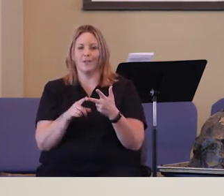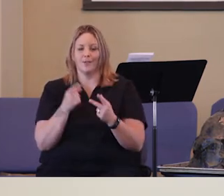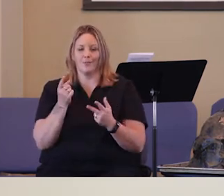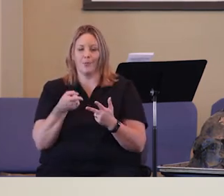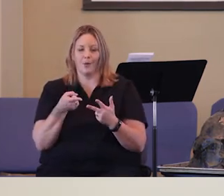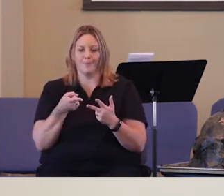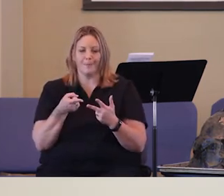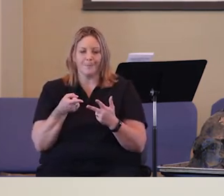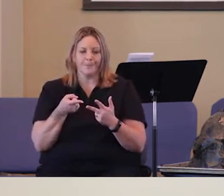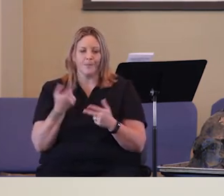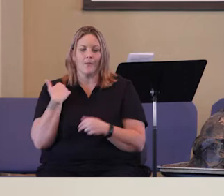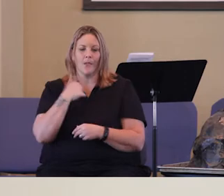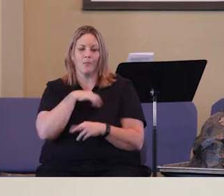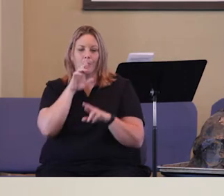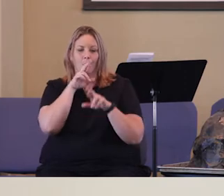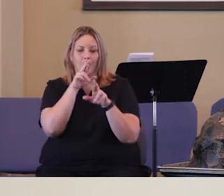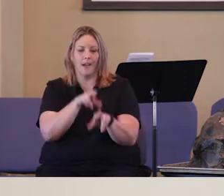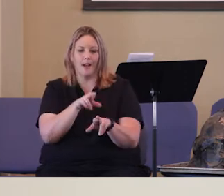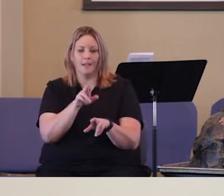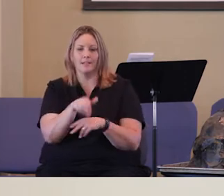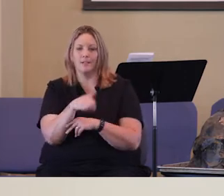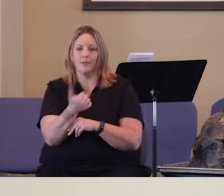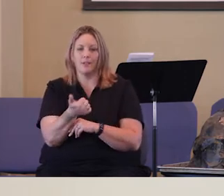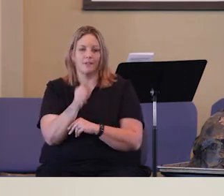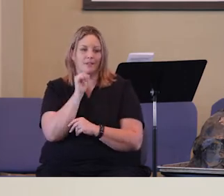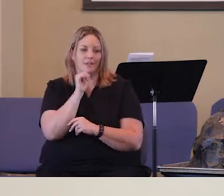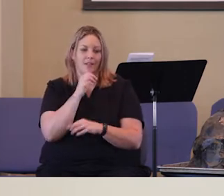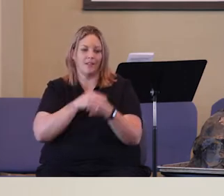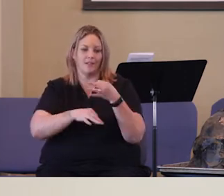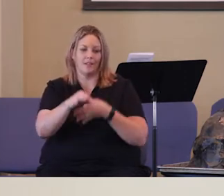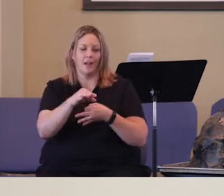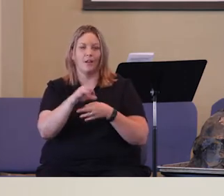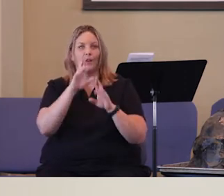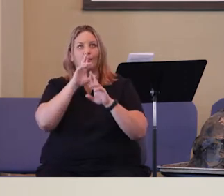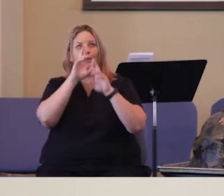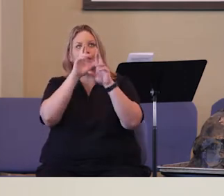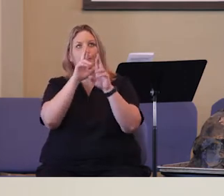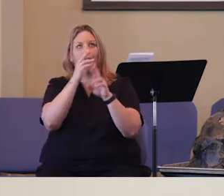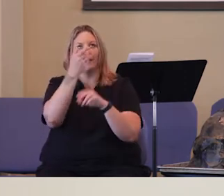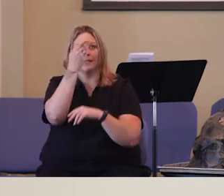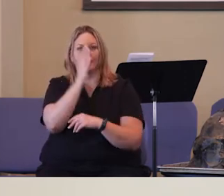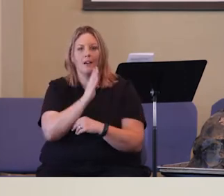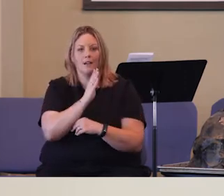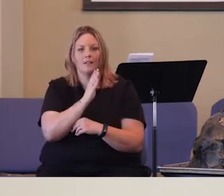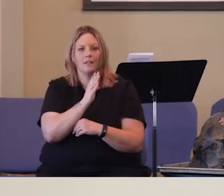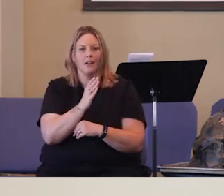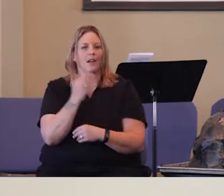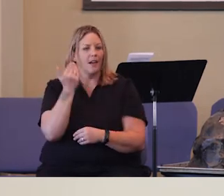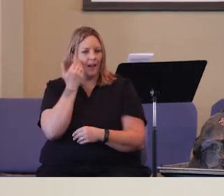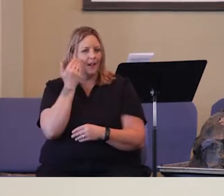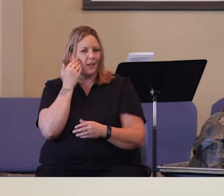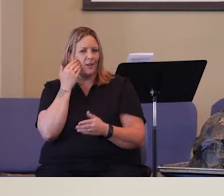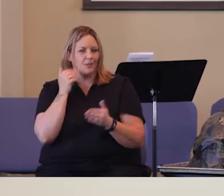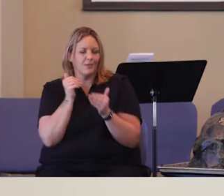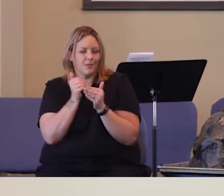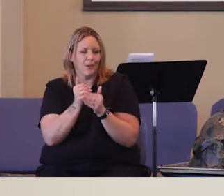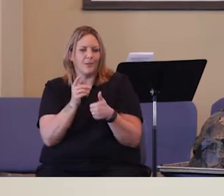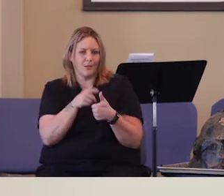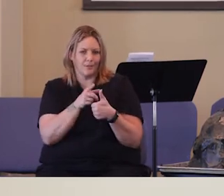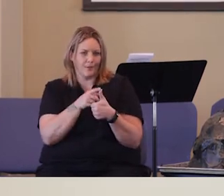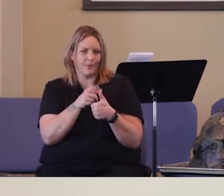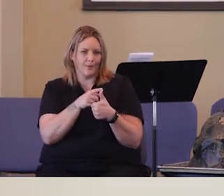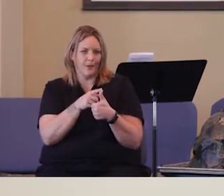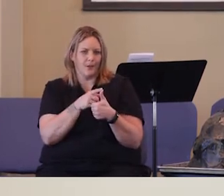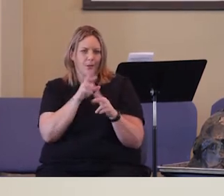Which brings us to our third point, is we react to others instead of responding to God.